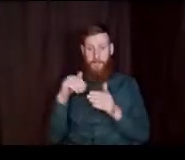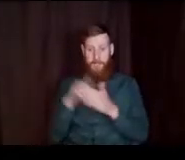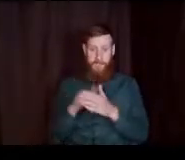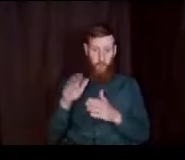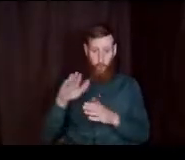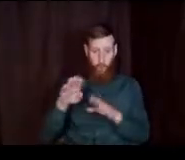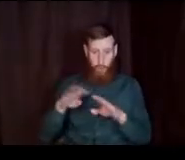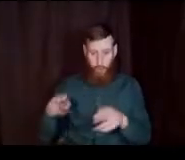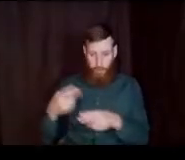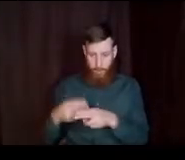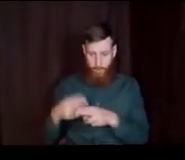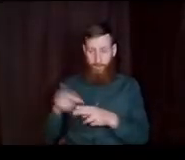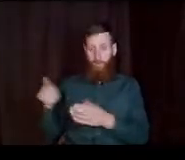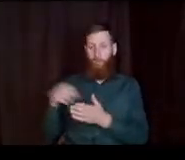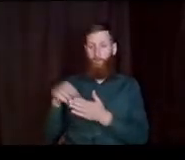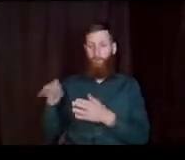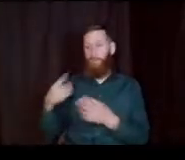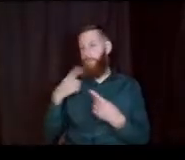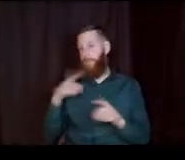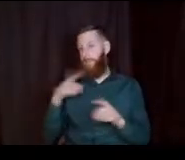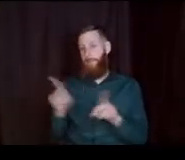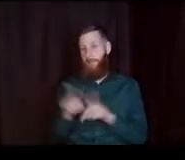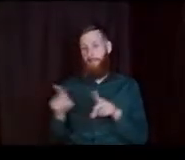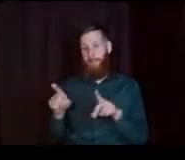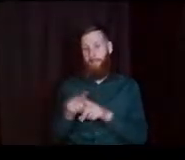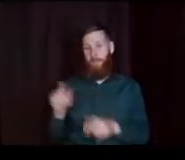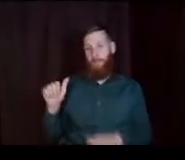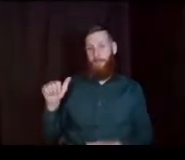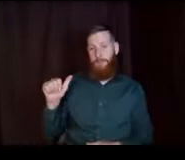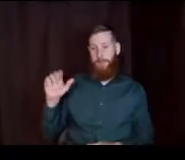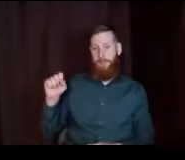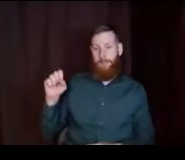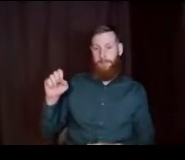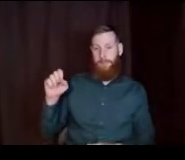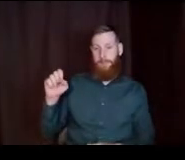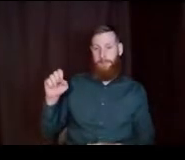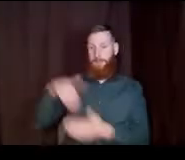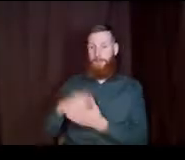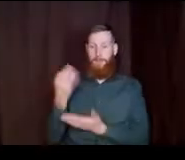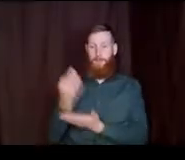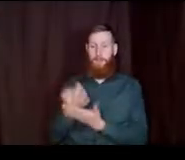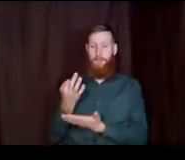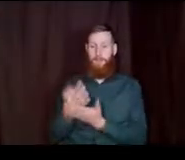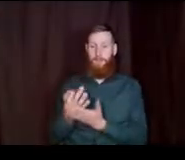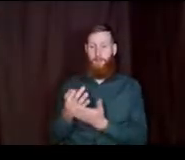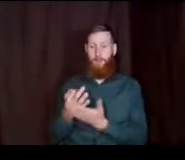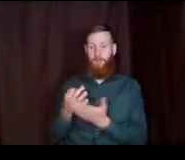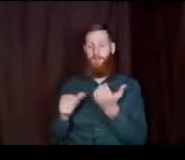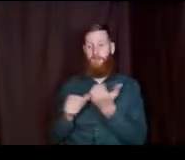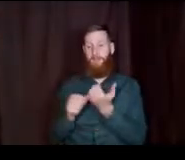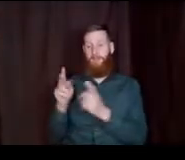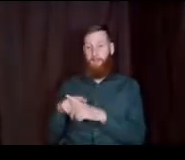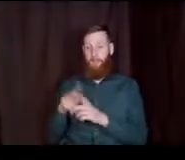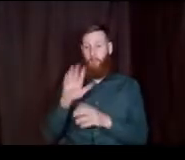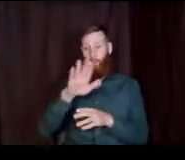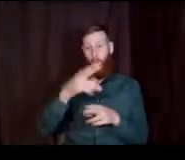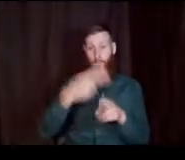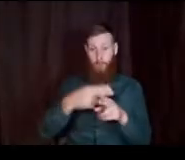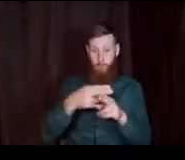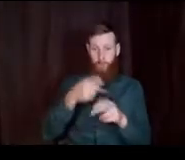student's going to declare it as an asset in the financial aid application. If it's in your name, you'll declare it.